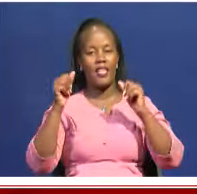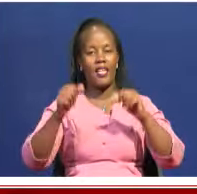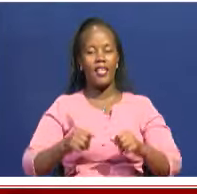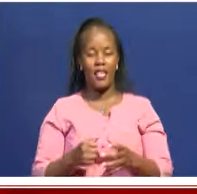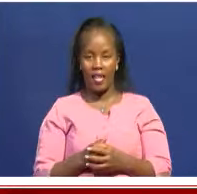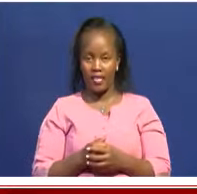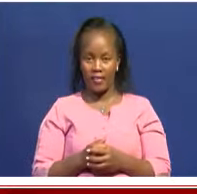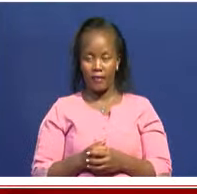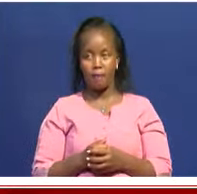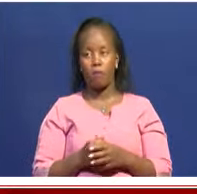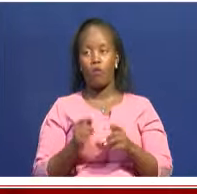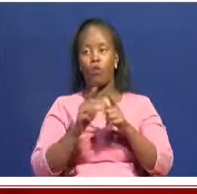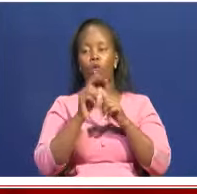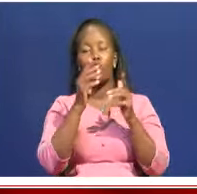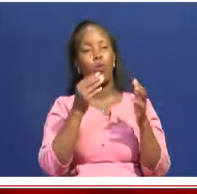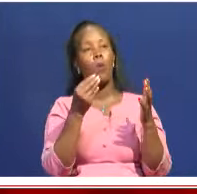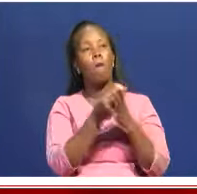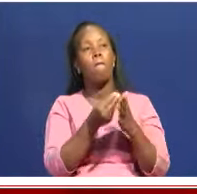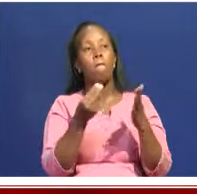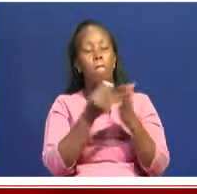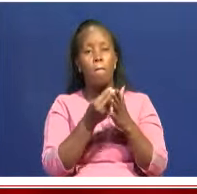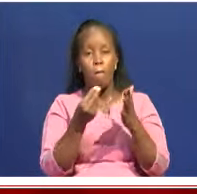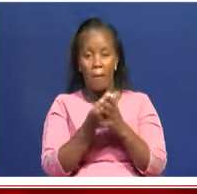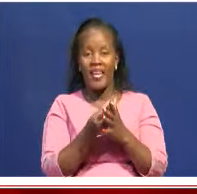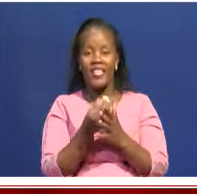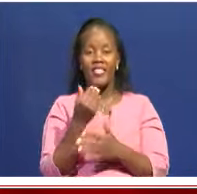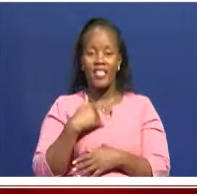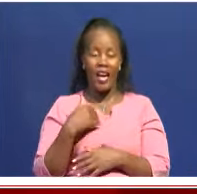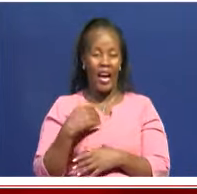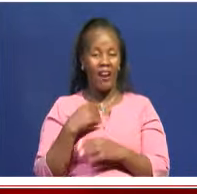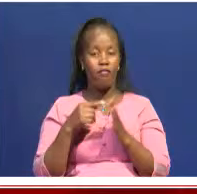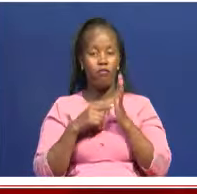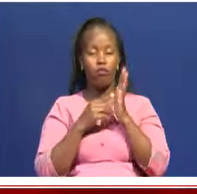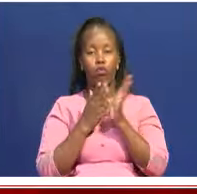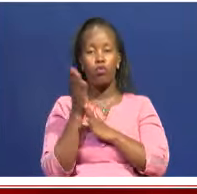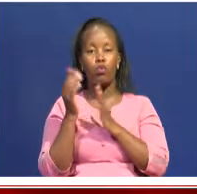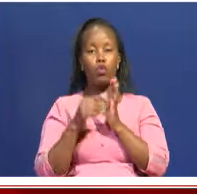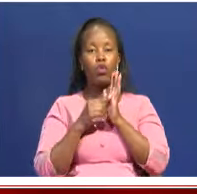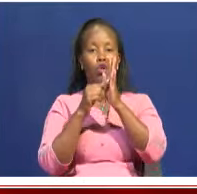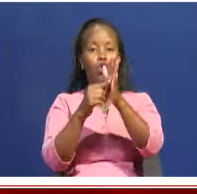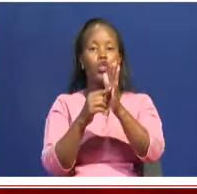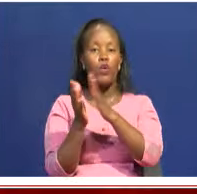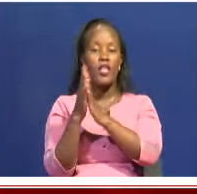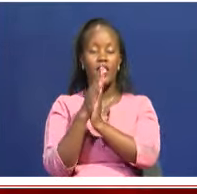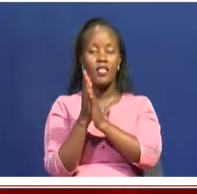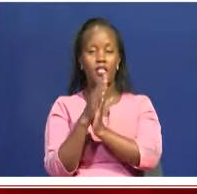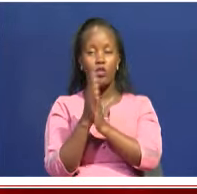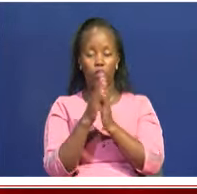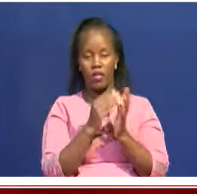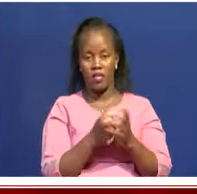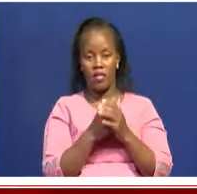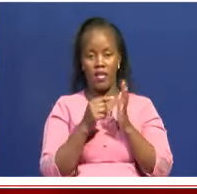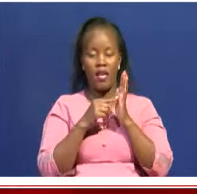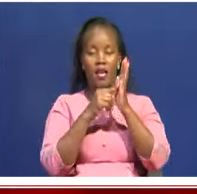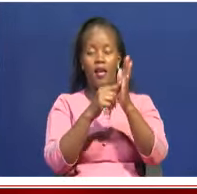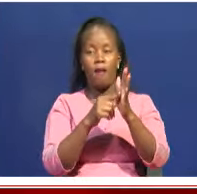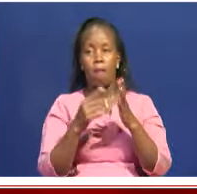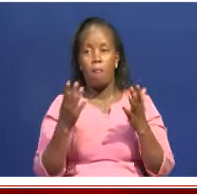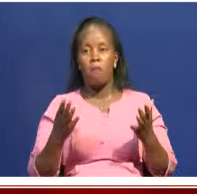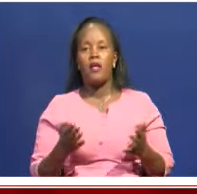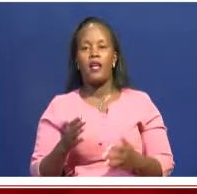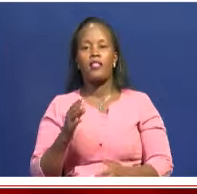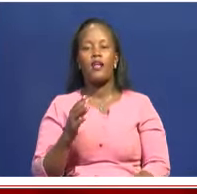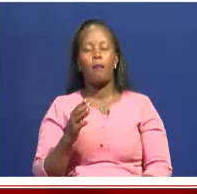That aside, money is being made in these museums by showcasing the stolen objects. For instance, the Kiti Chayenzi, which was stolen.